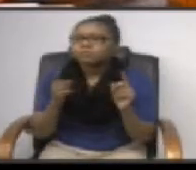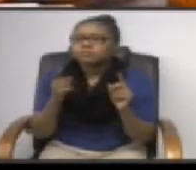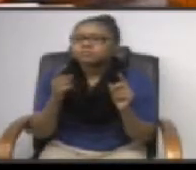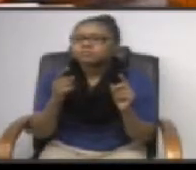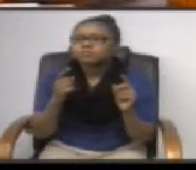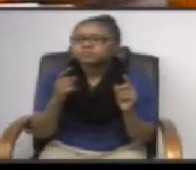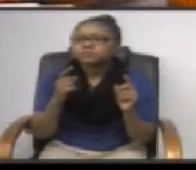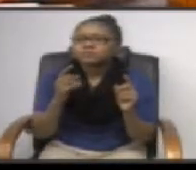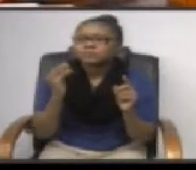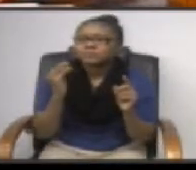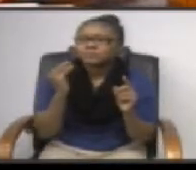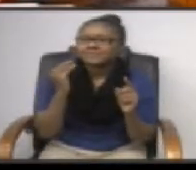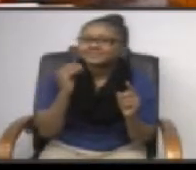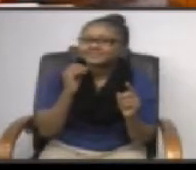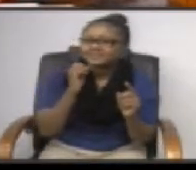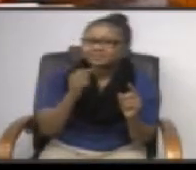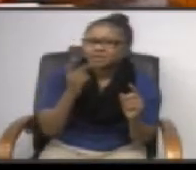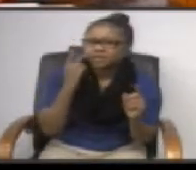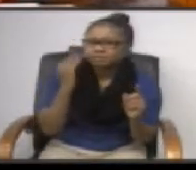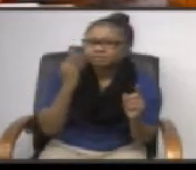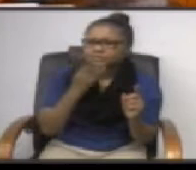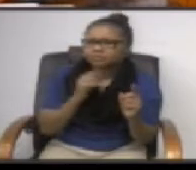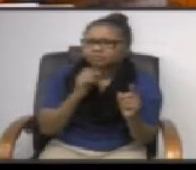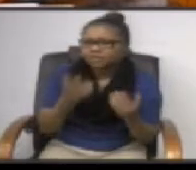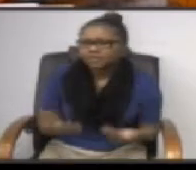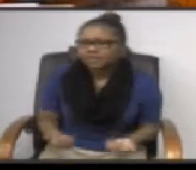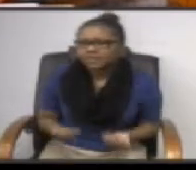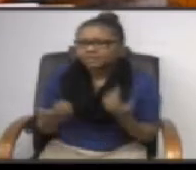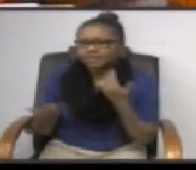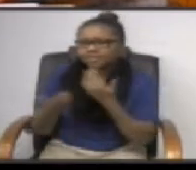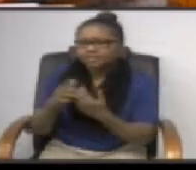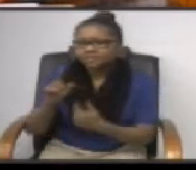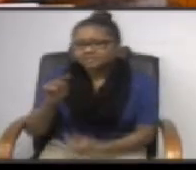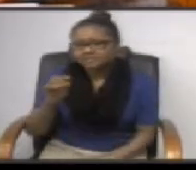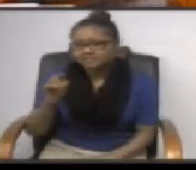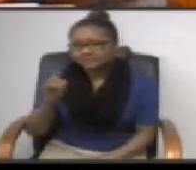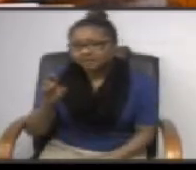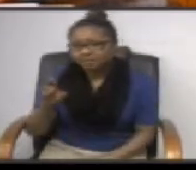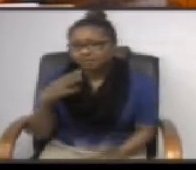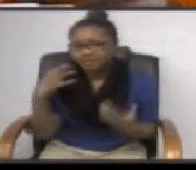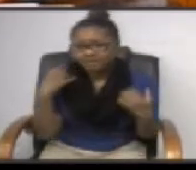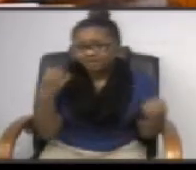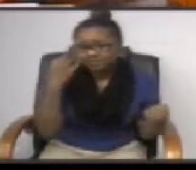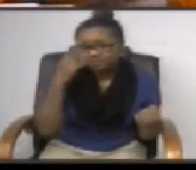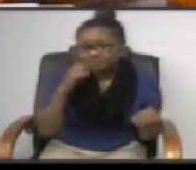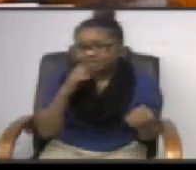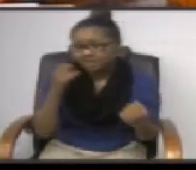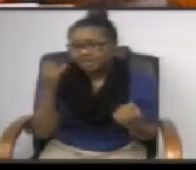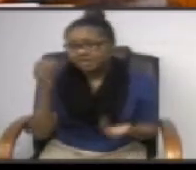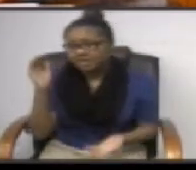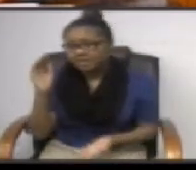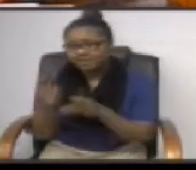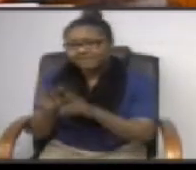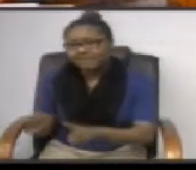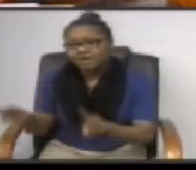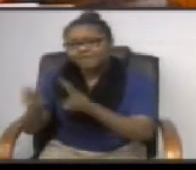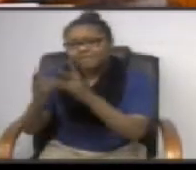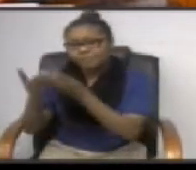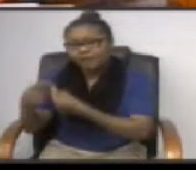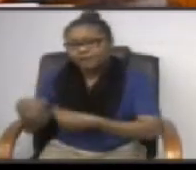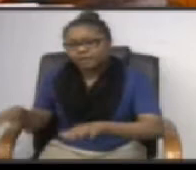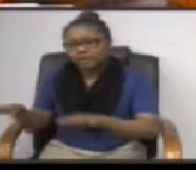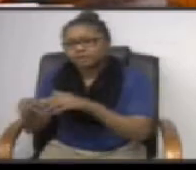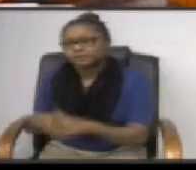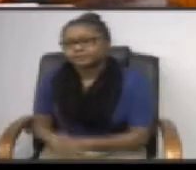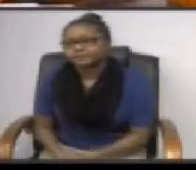reasons most people do not like to live next to a tower whether there's a health reason or not it lowers the value of their property